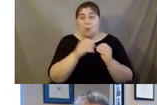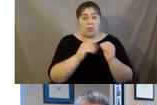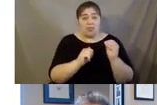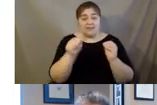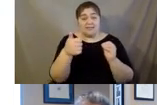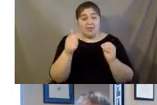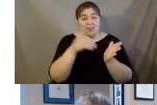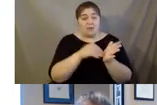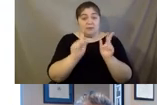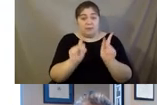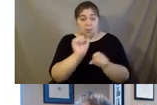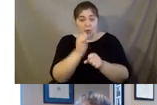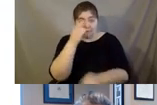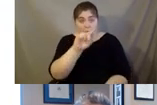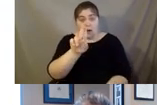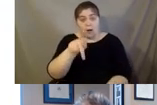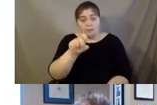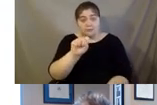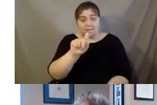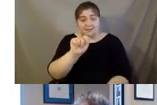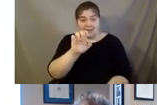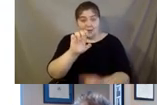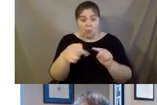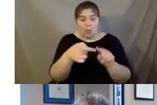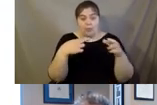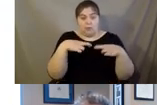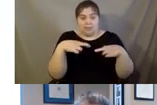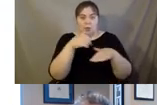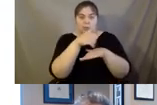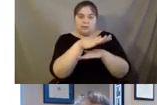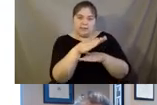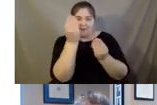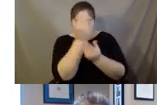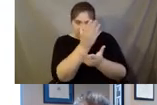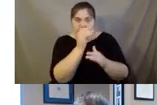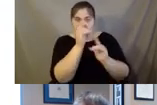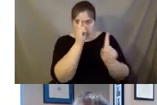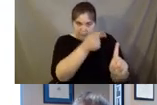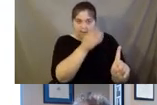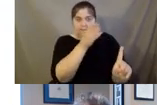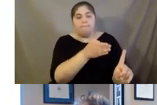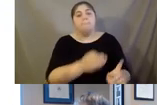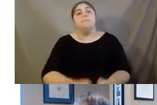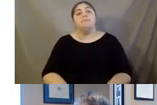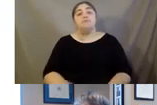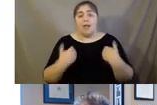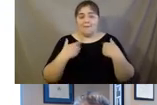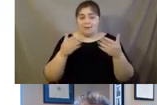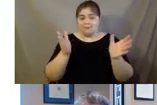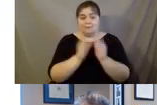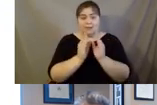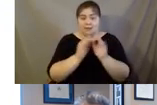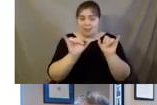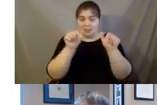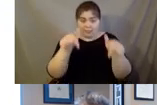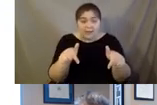now. When people retire, we send the information packets out to them. Having sessions like this helps get